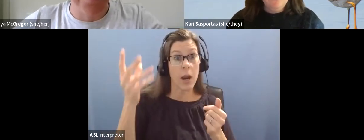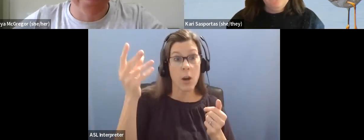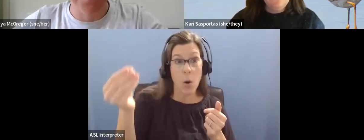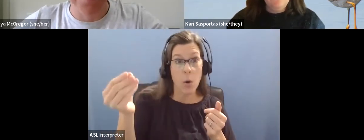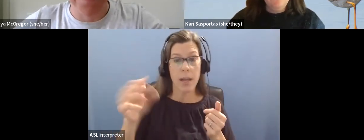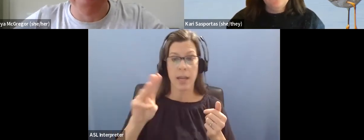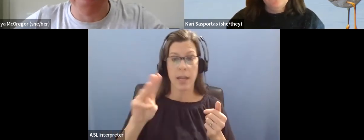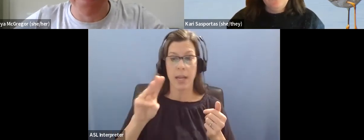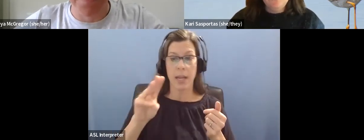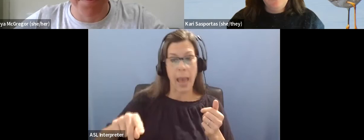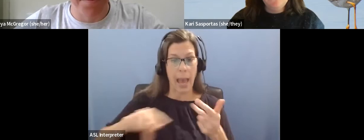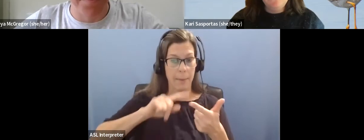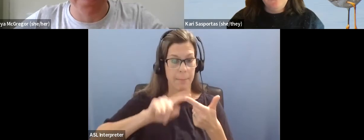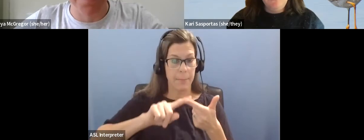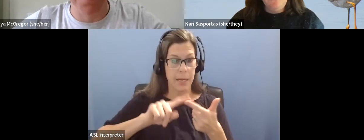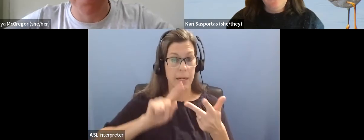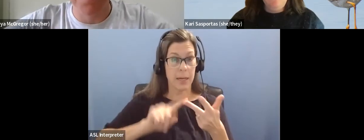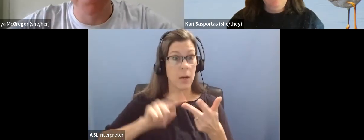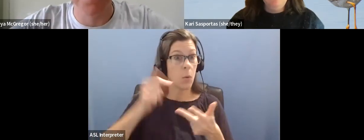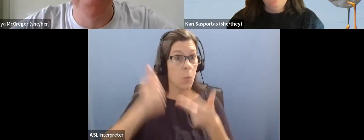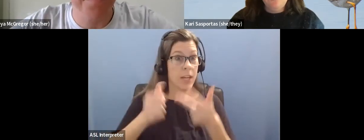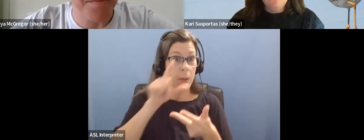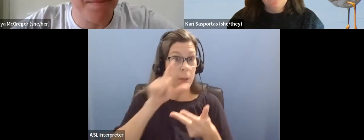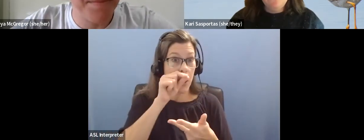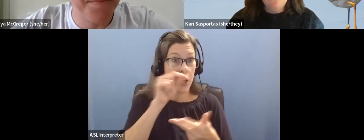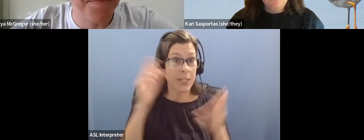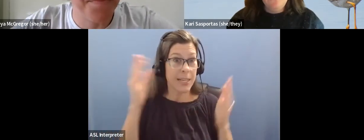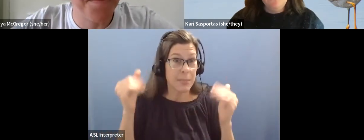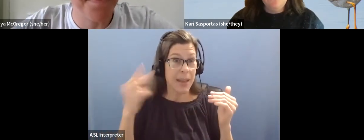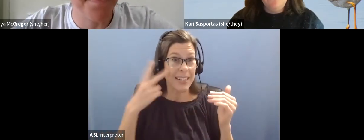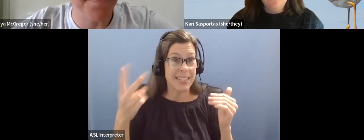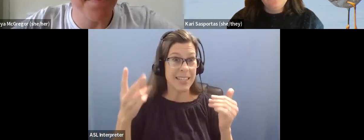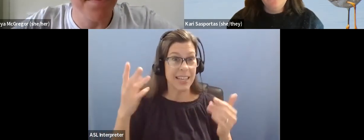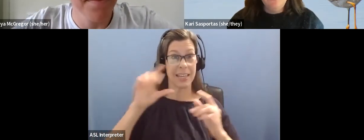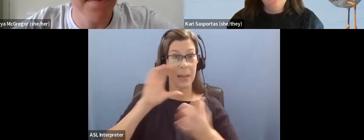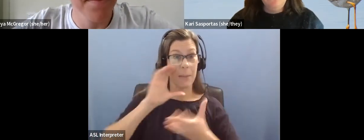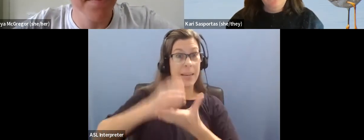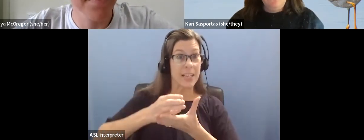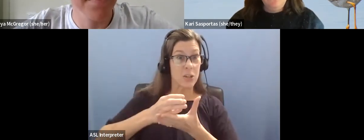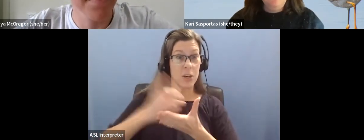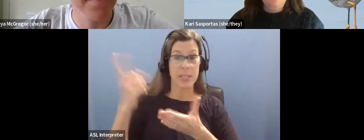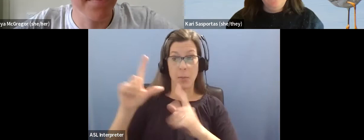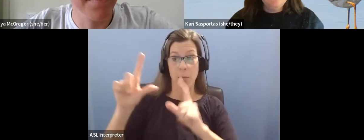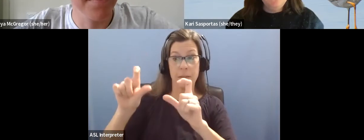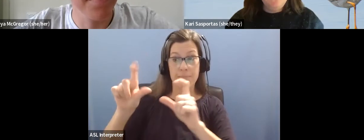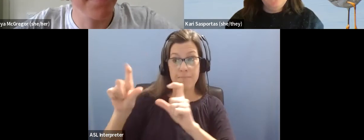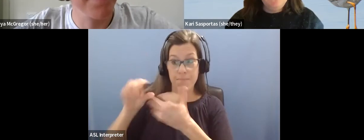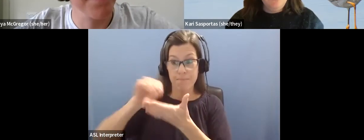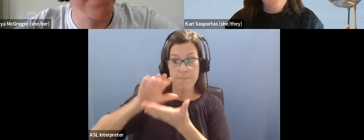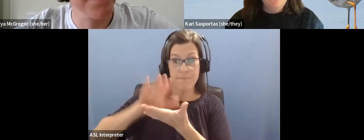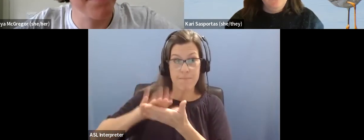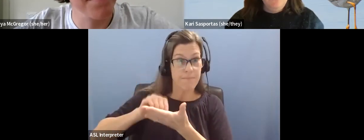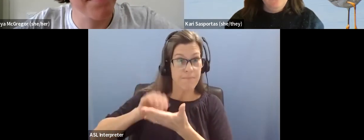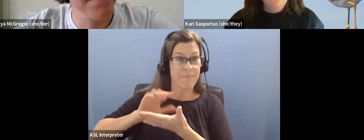field list of the birds we'd expect to see, maybe photographs that someone's taken on a previous outing, um, expectations